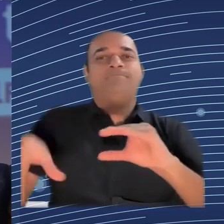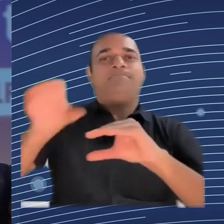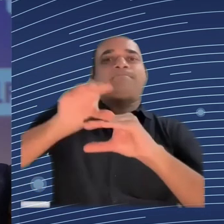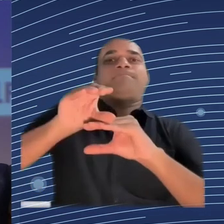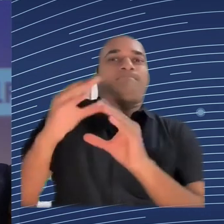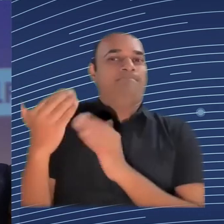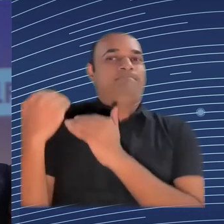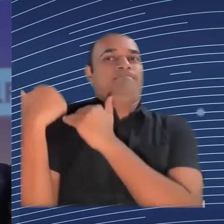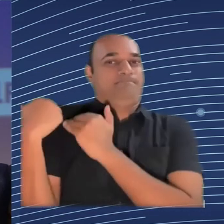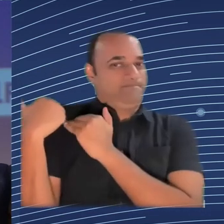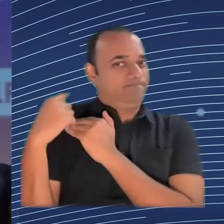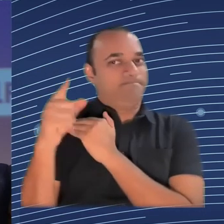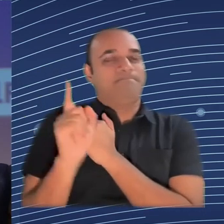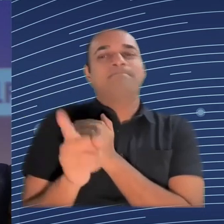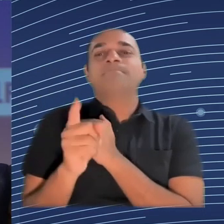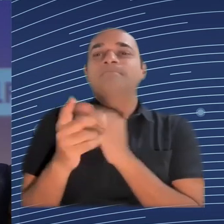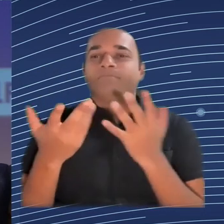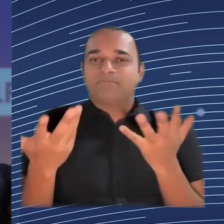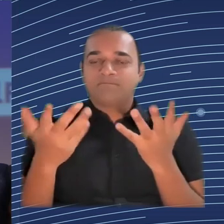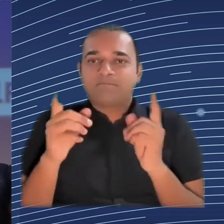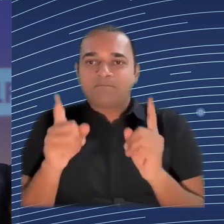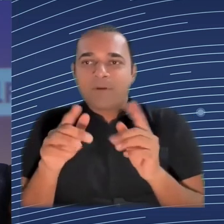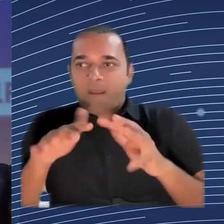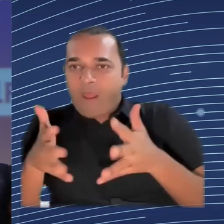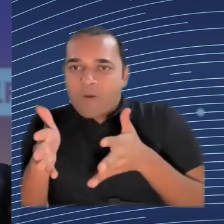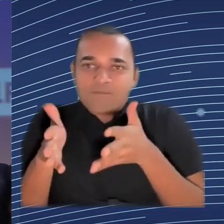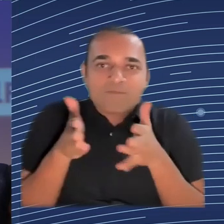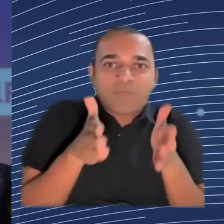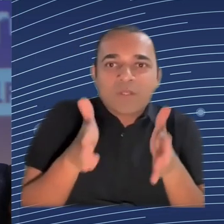how, you know, how will we create accountability for them to do that?